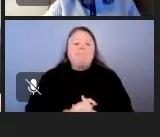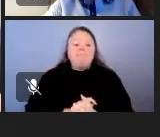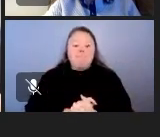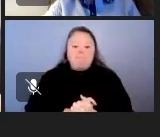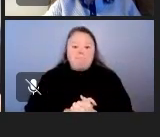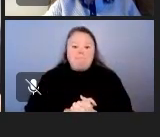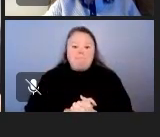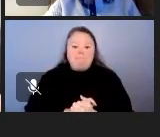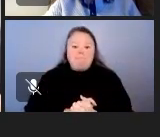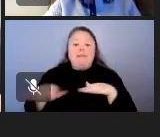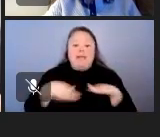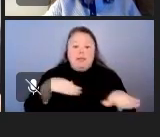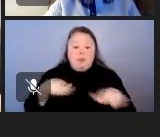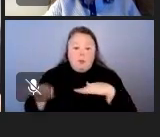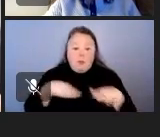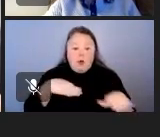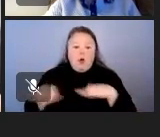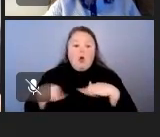Taking a walk.